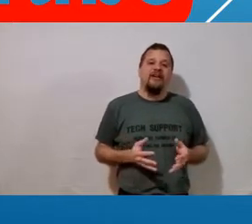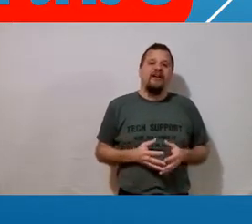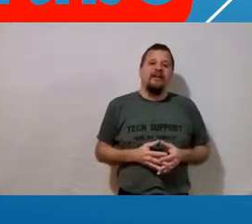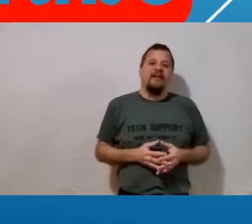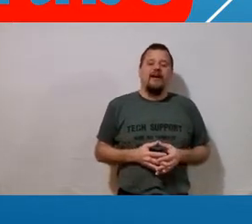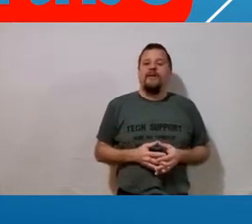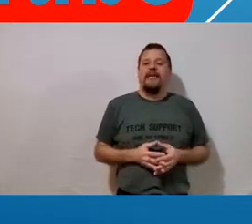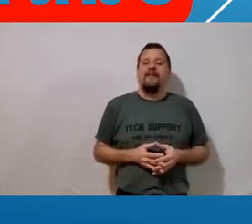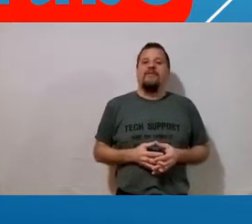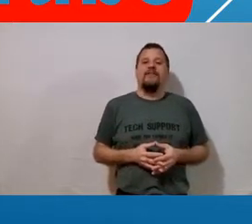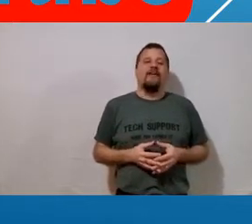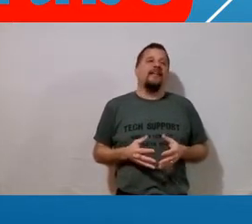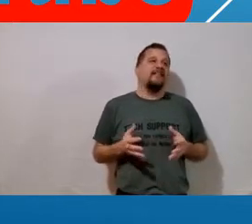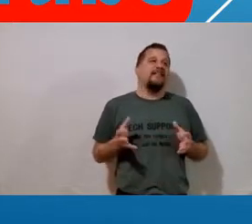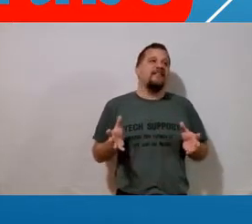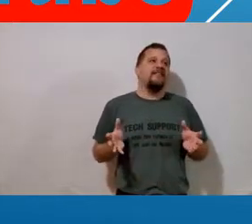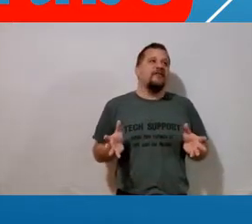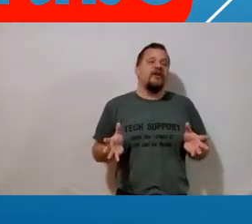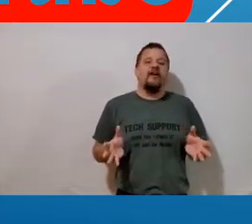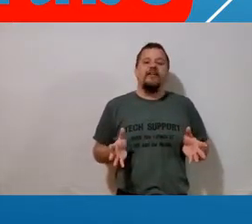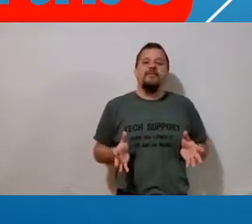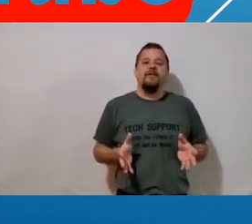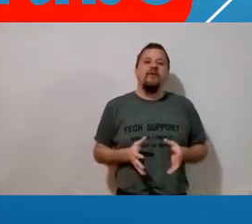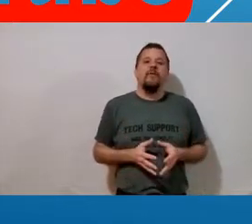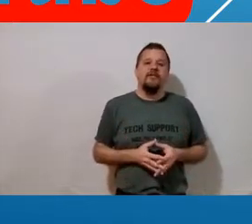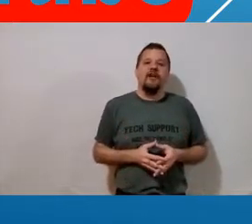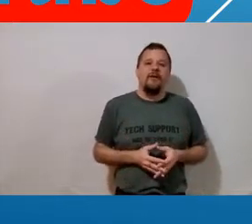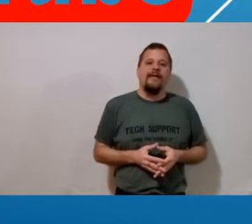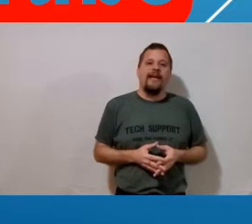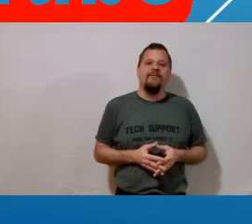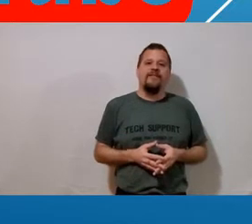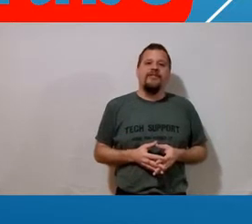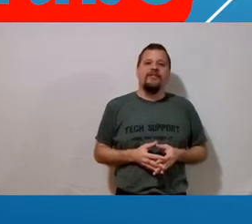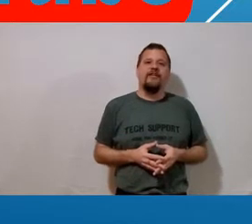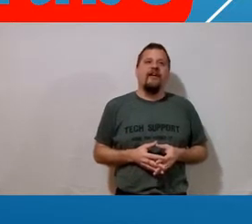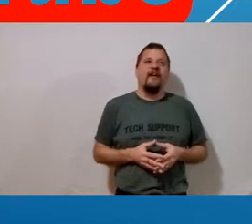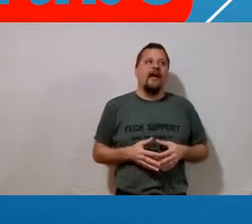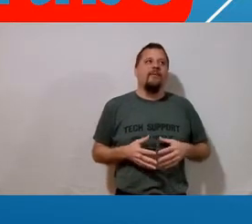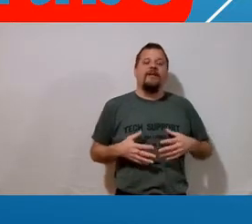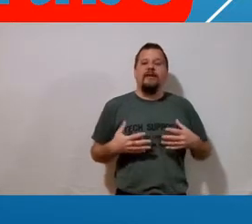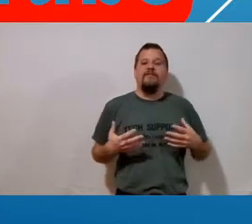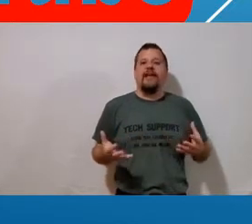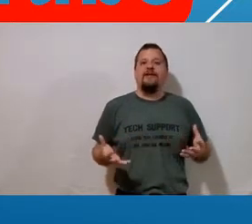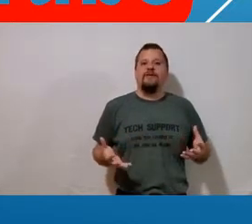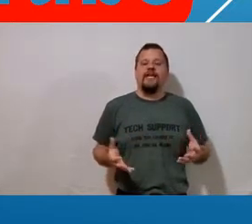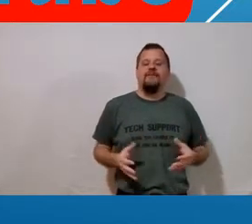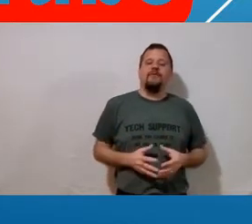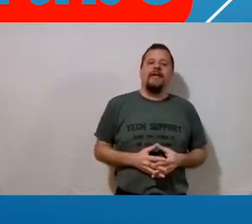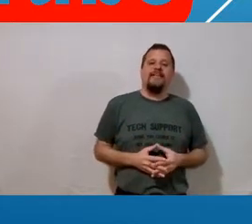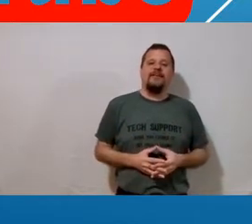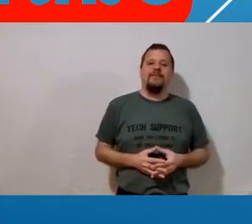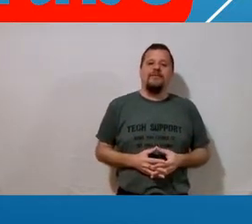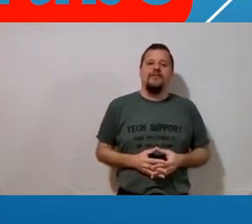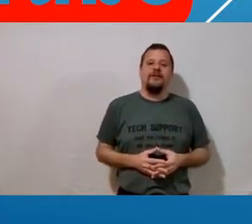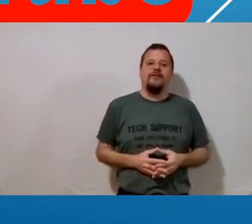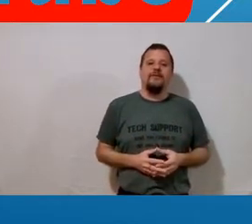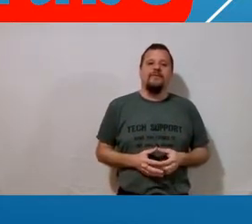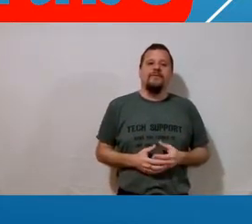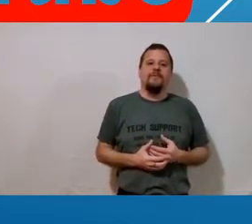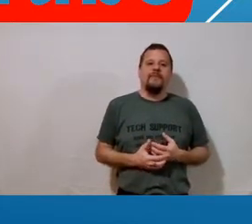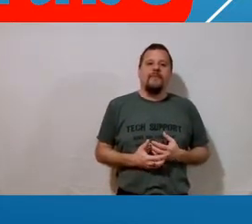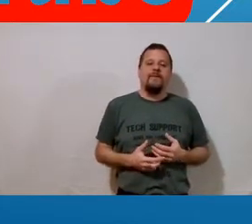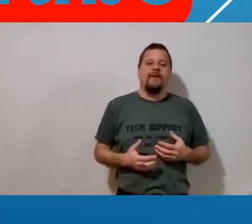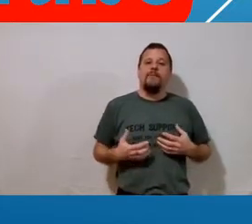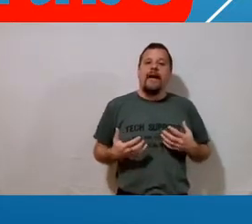little bit later highway to heaven in fact it's shocking to me re-watching highway to heaven this year how many of my values came from that television